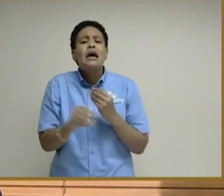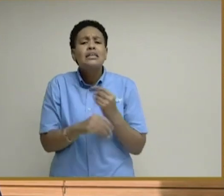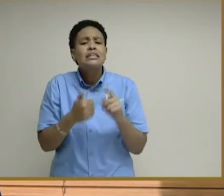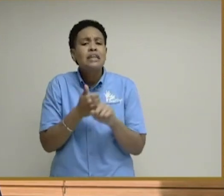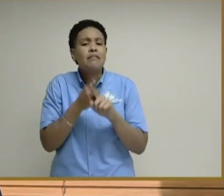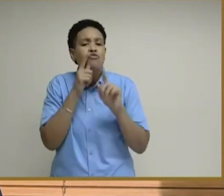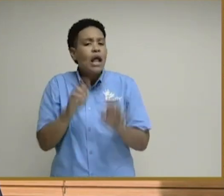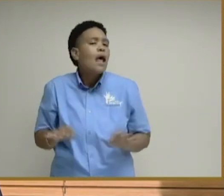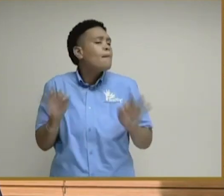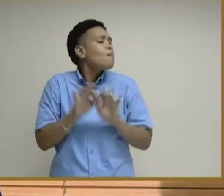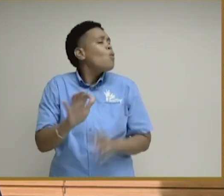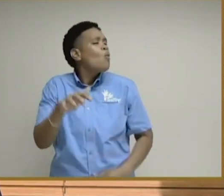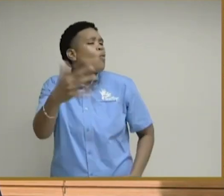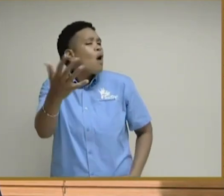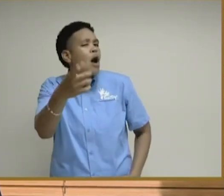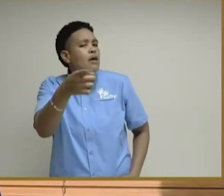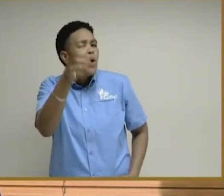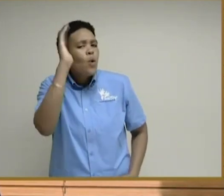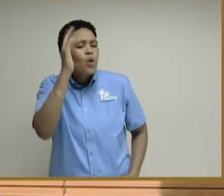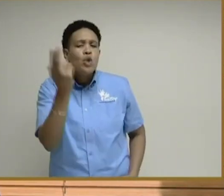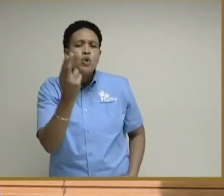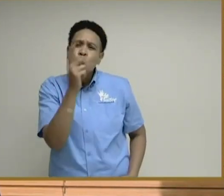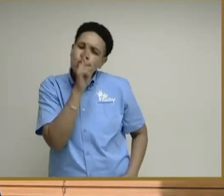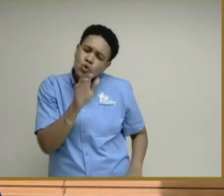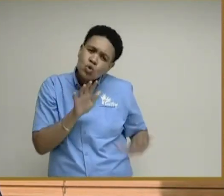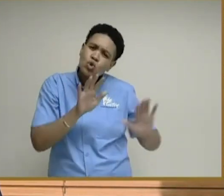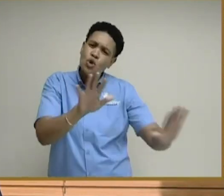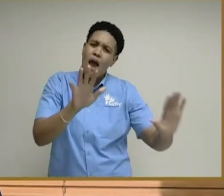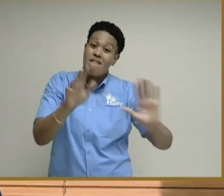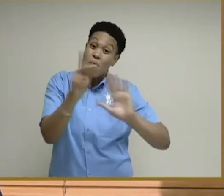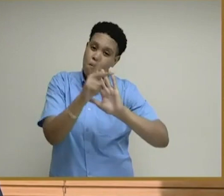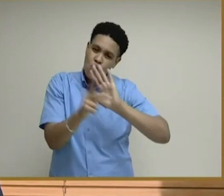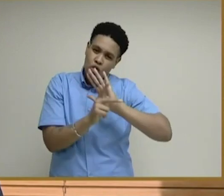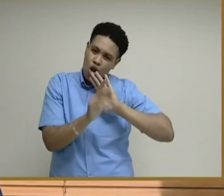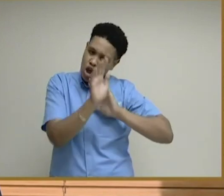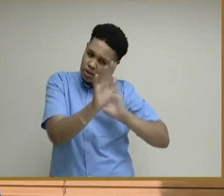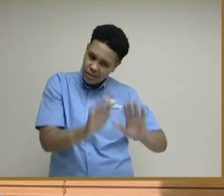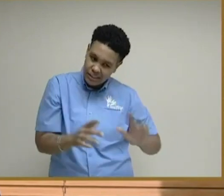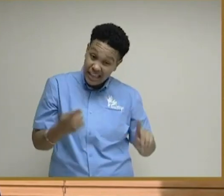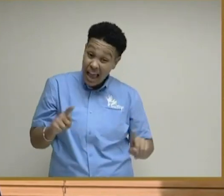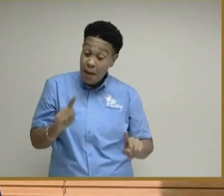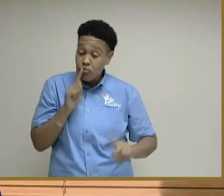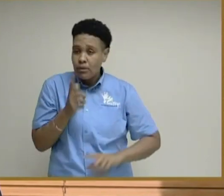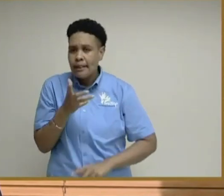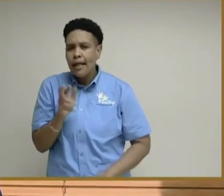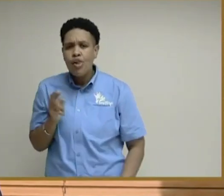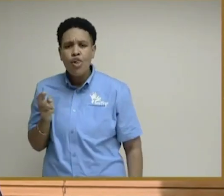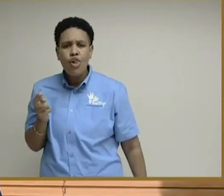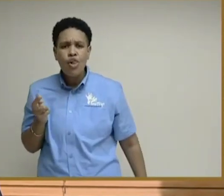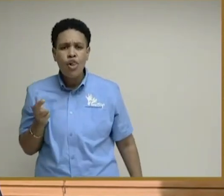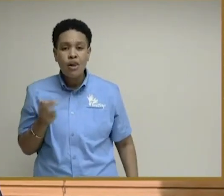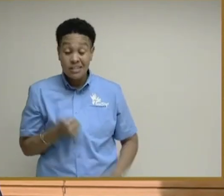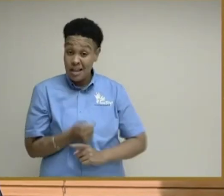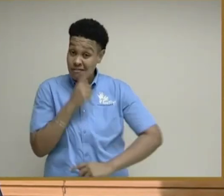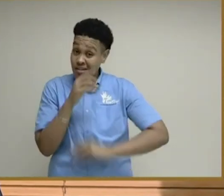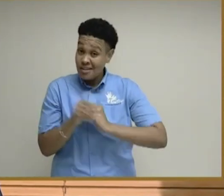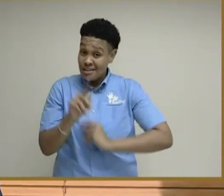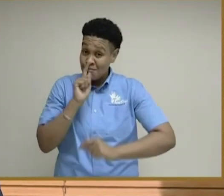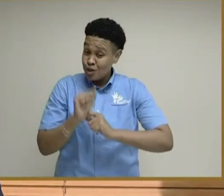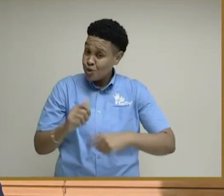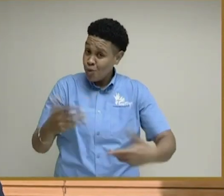importantly, they will be used to drive the protocols that are in place to ensure